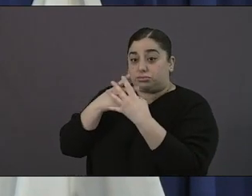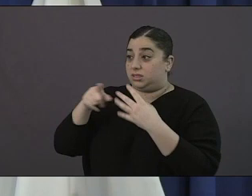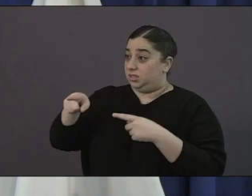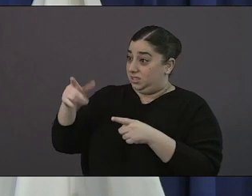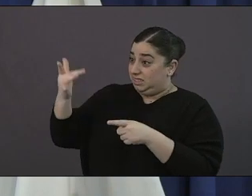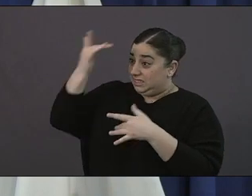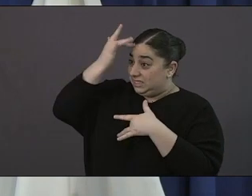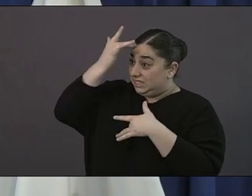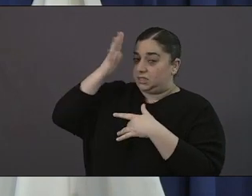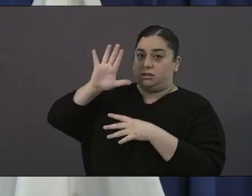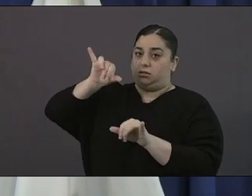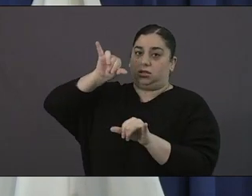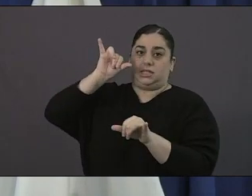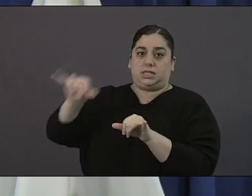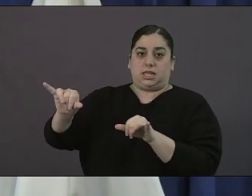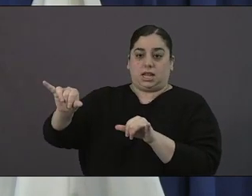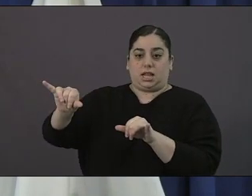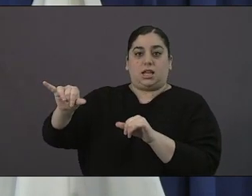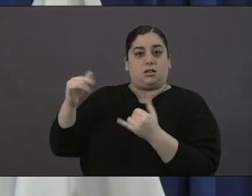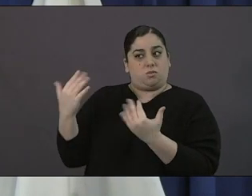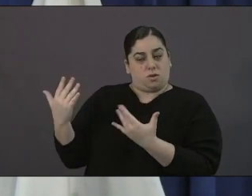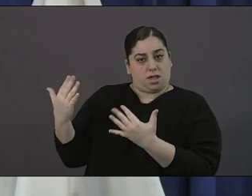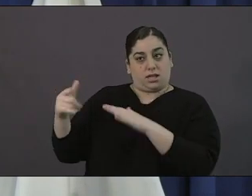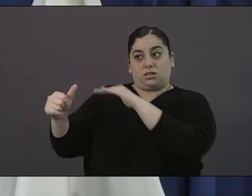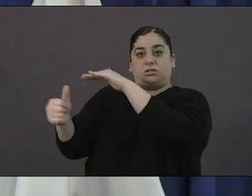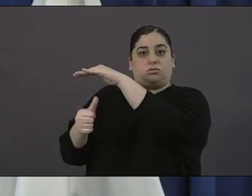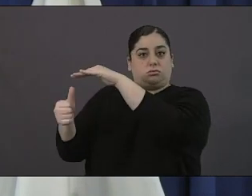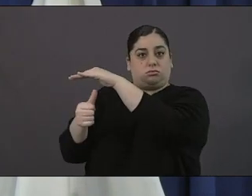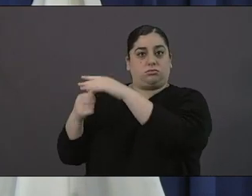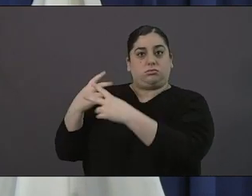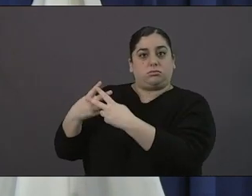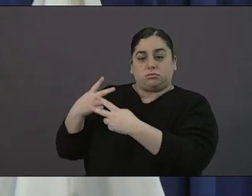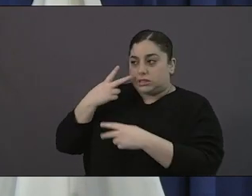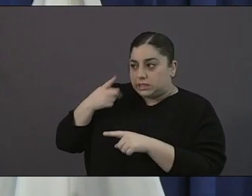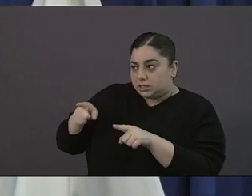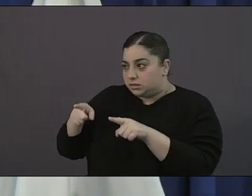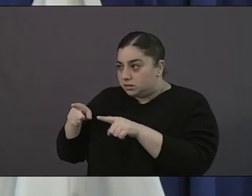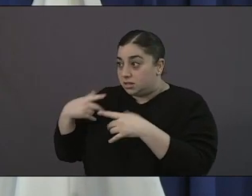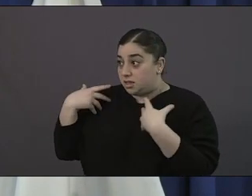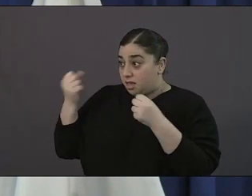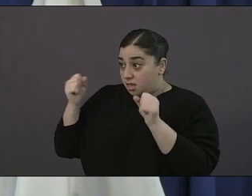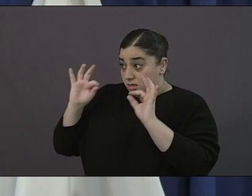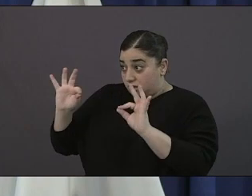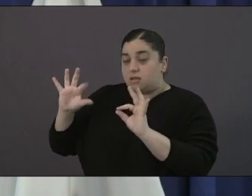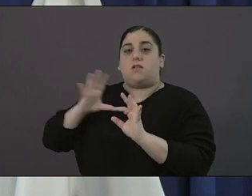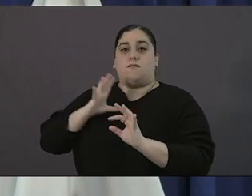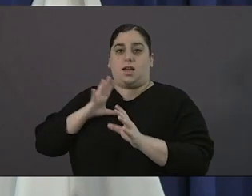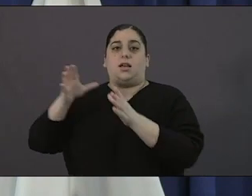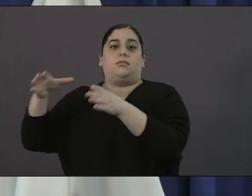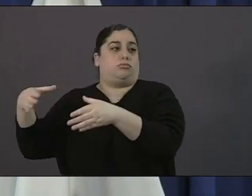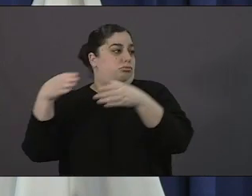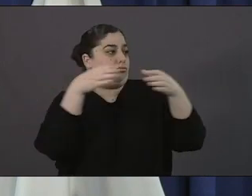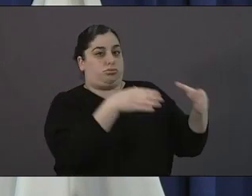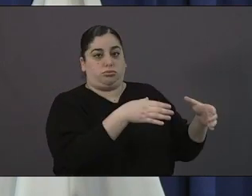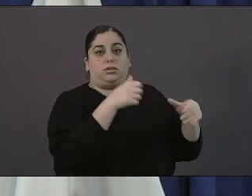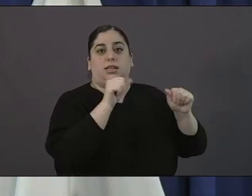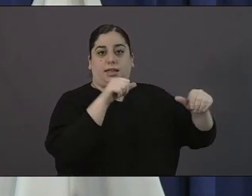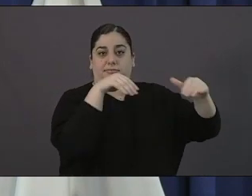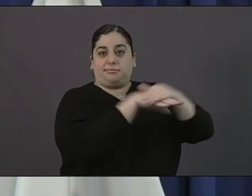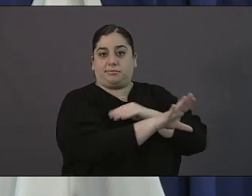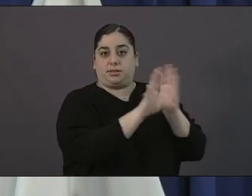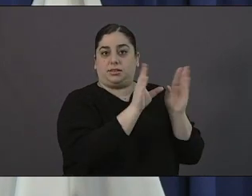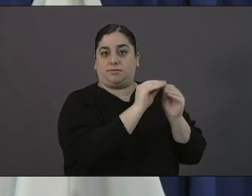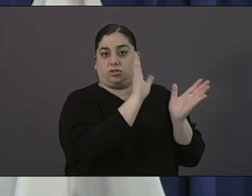of their own and if you have the opportunity and we'll show it at some point just the tremendous teamwork